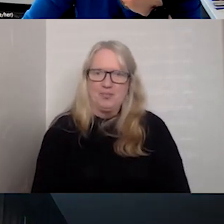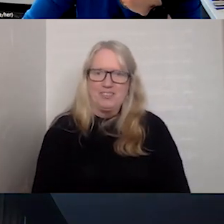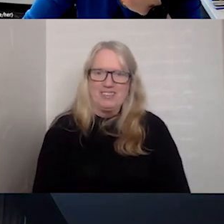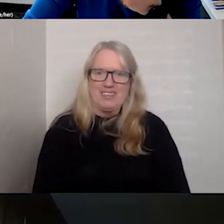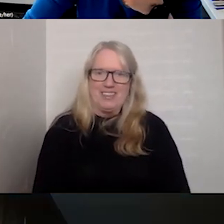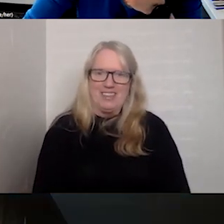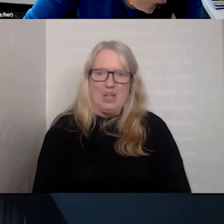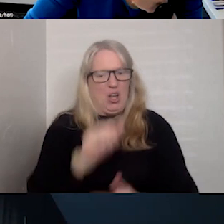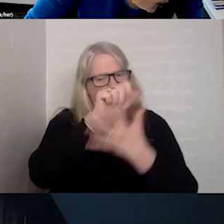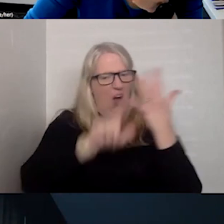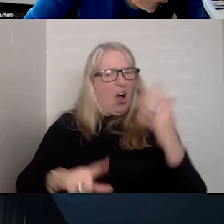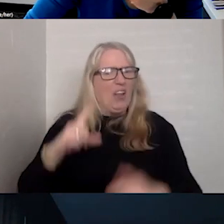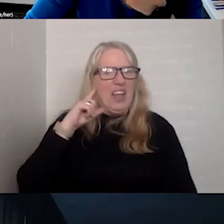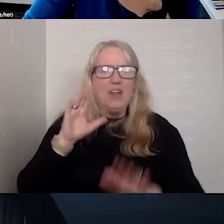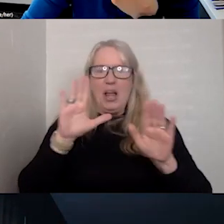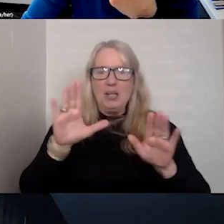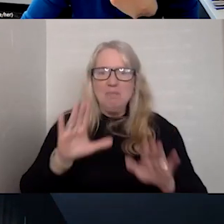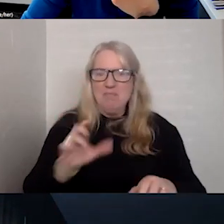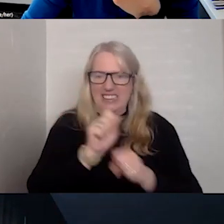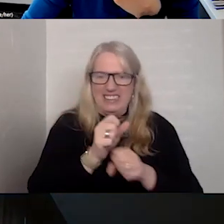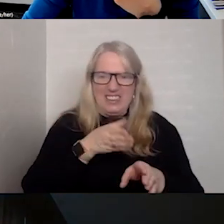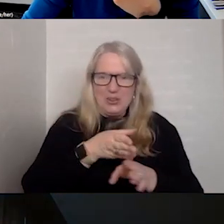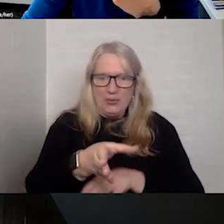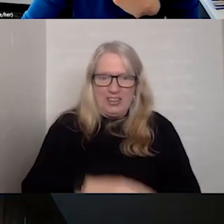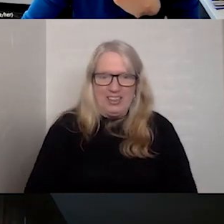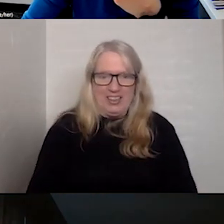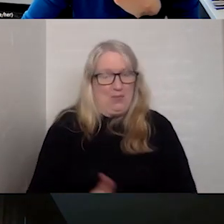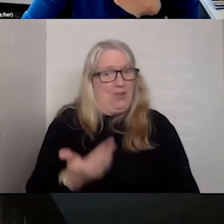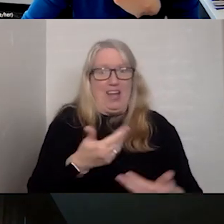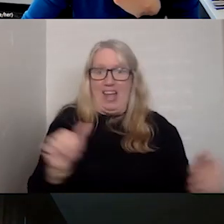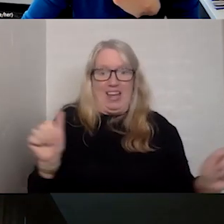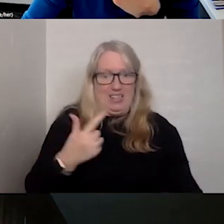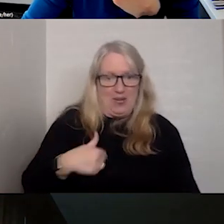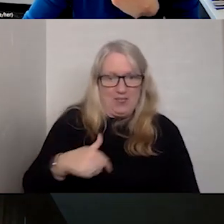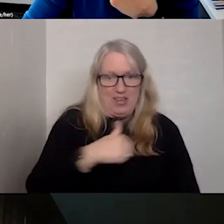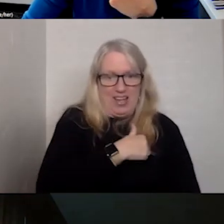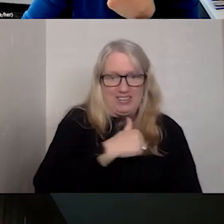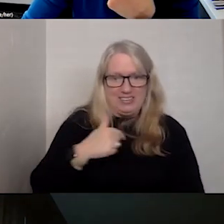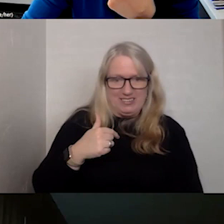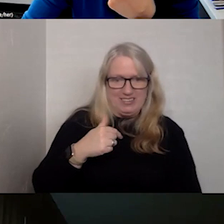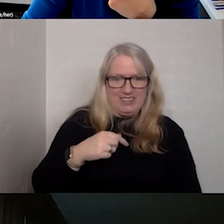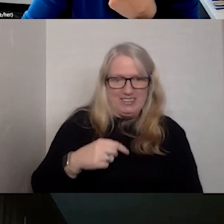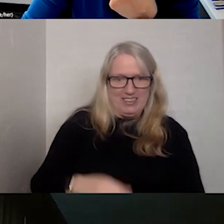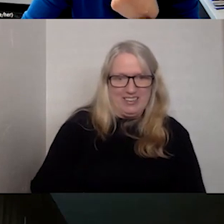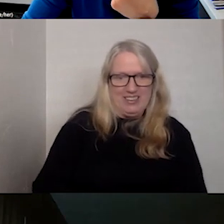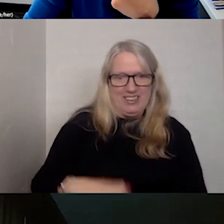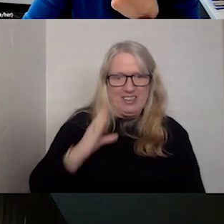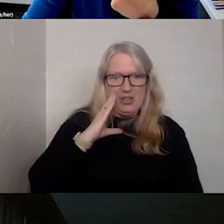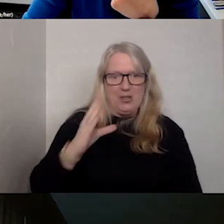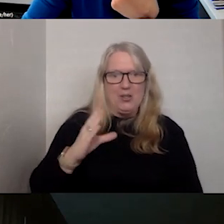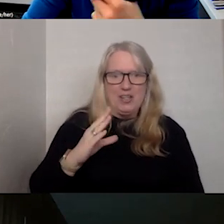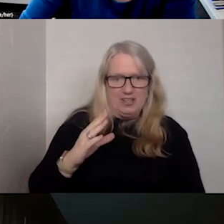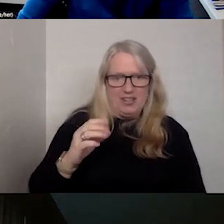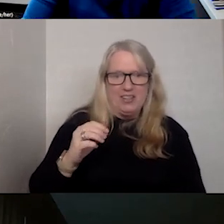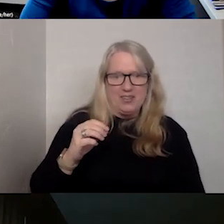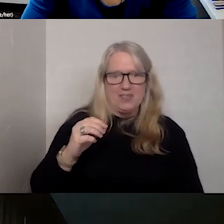All of those sound like amazing careers that any of us would be excited to be prolific in, but